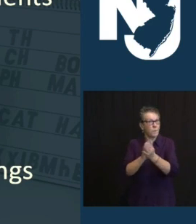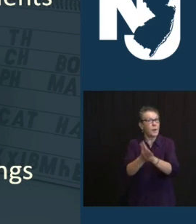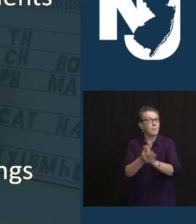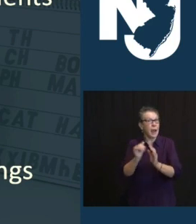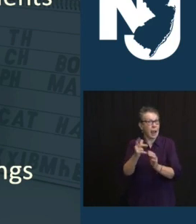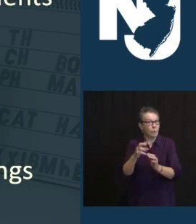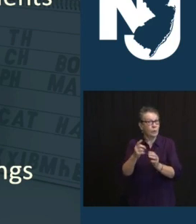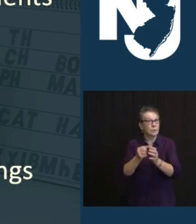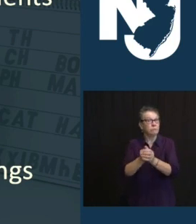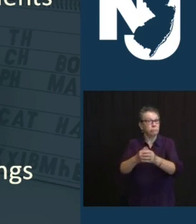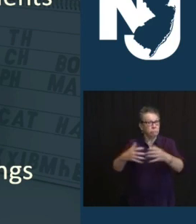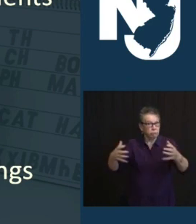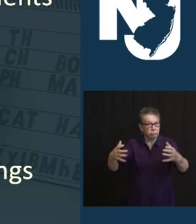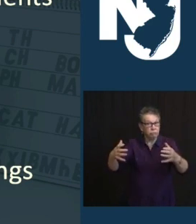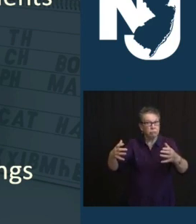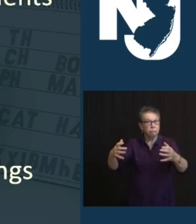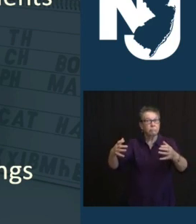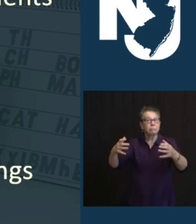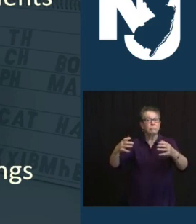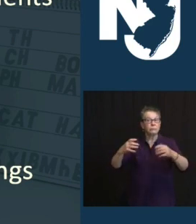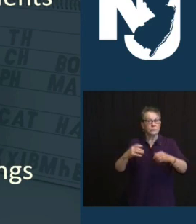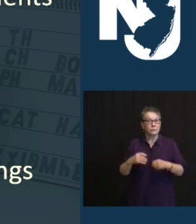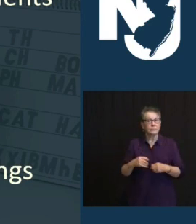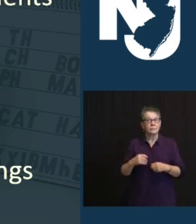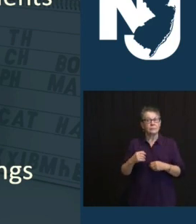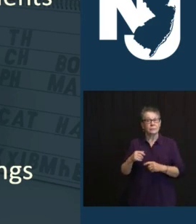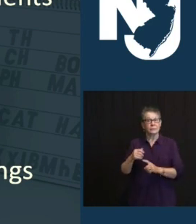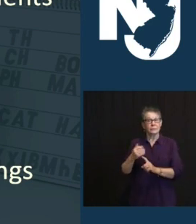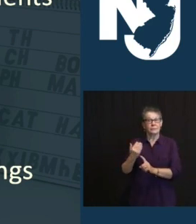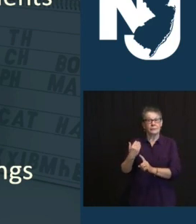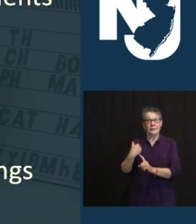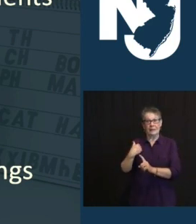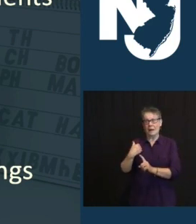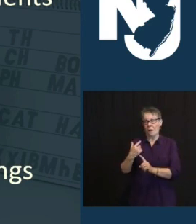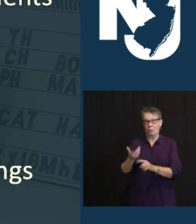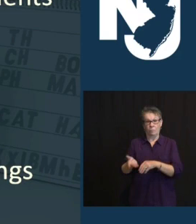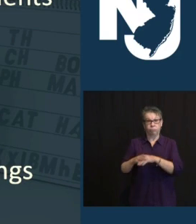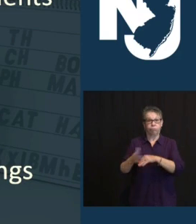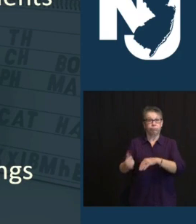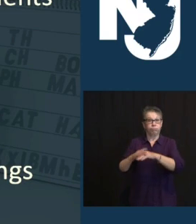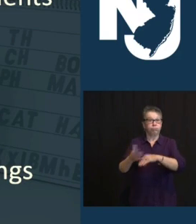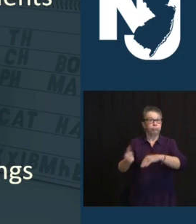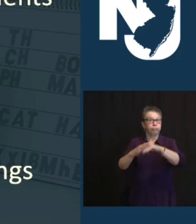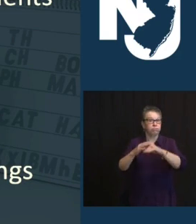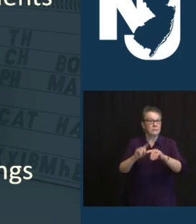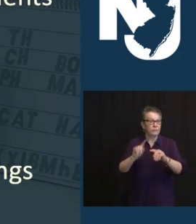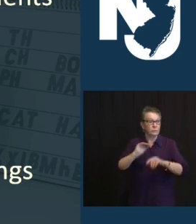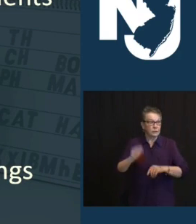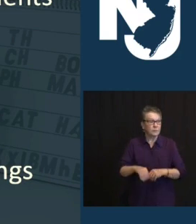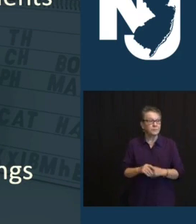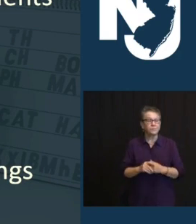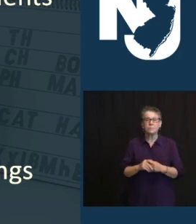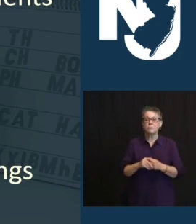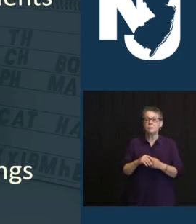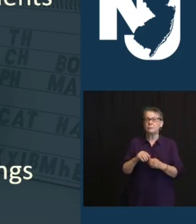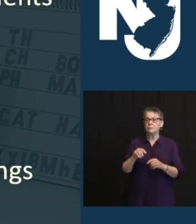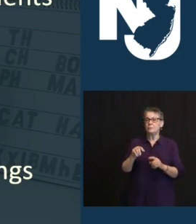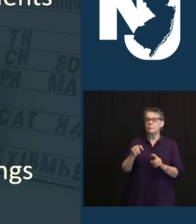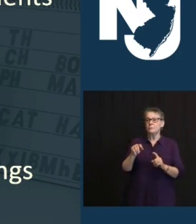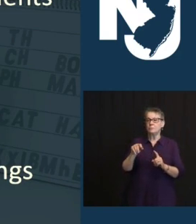AND 42 RESPECTIVELY. THIS ALSO EQUATES TO ROUGHLY 74,000